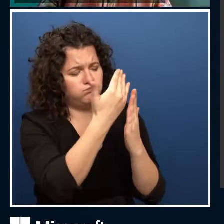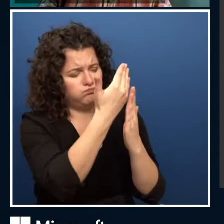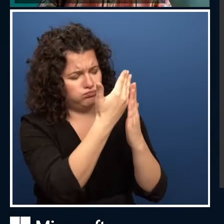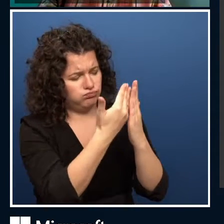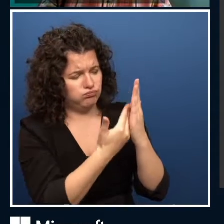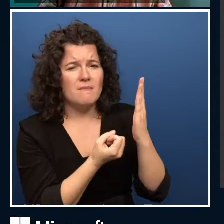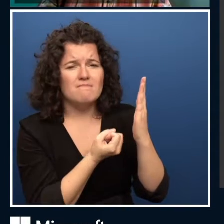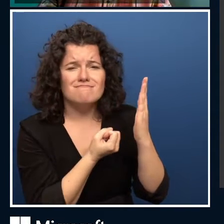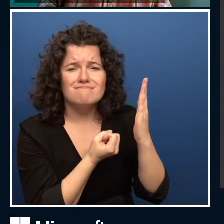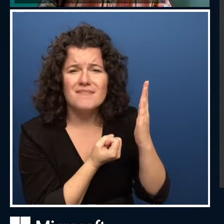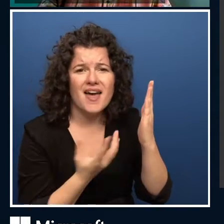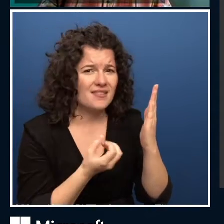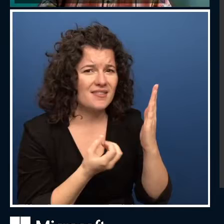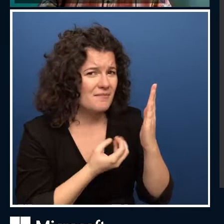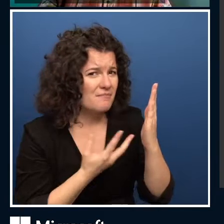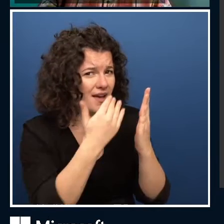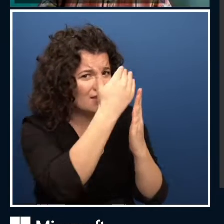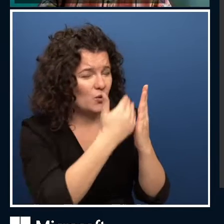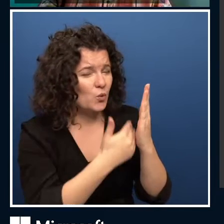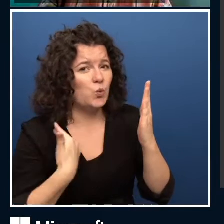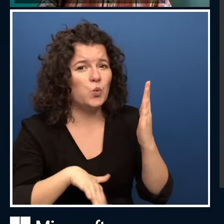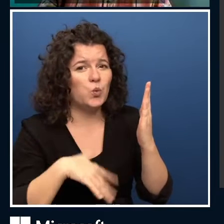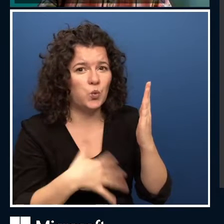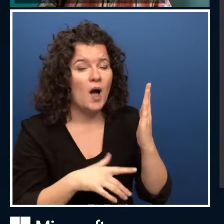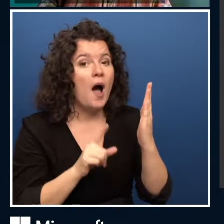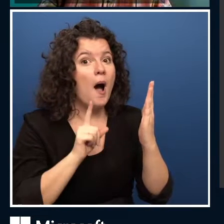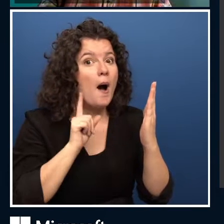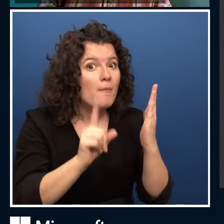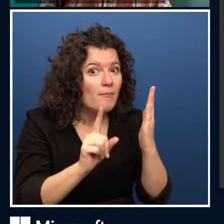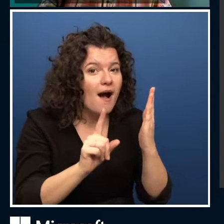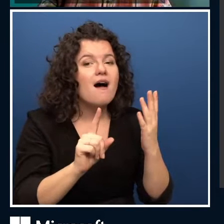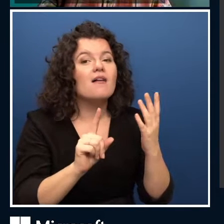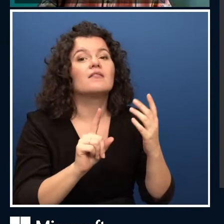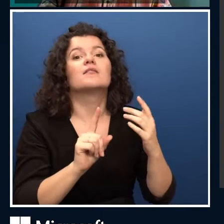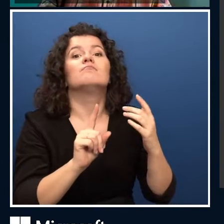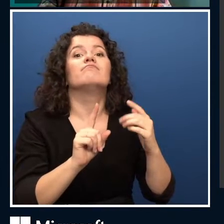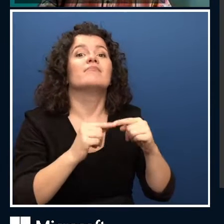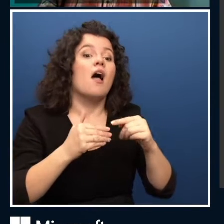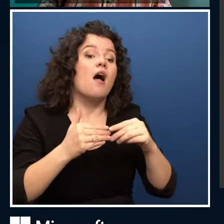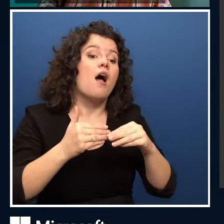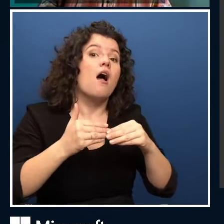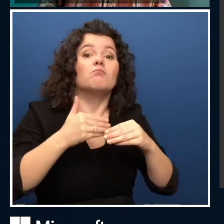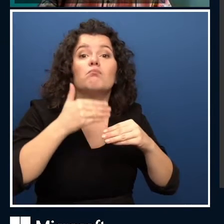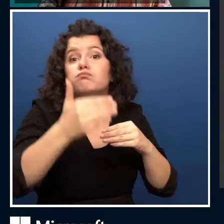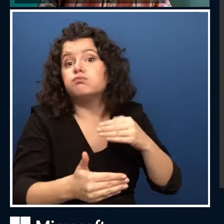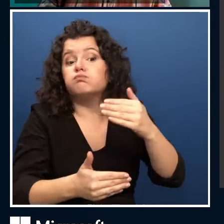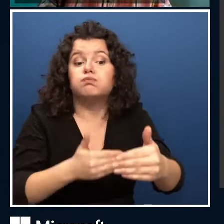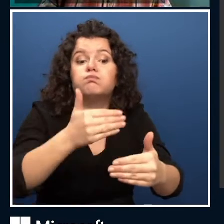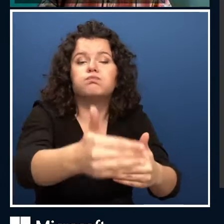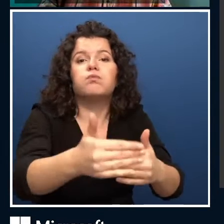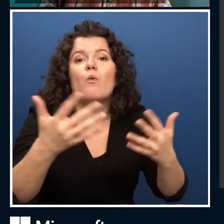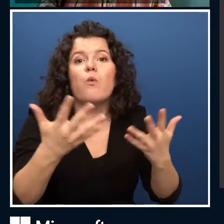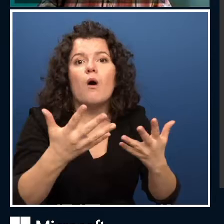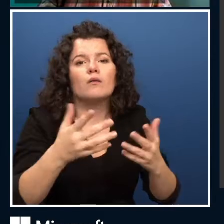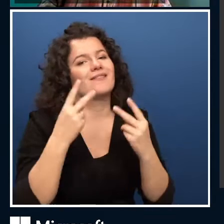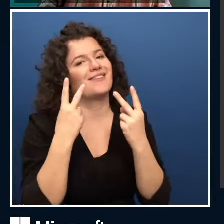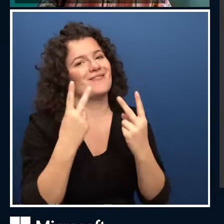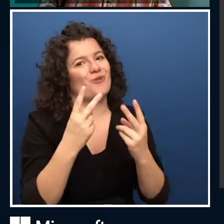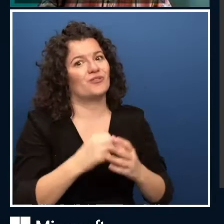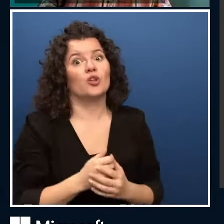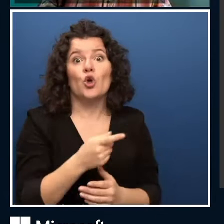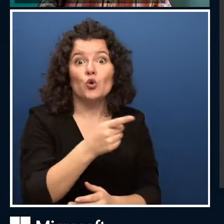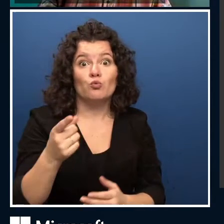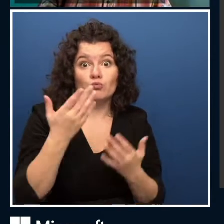it's the follow up that's the most important, right? It's the next steps you're going to take. So to get all of those useful links, we've put together a resources